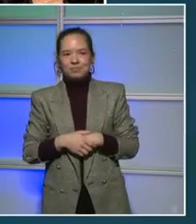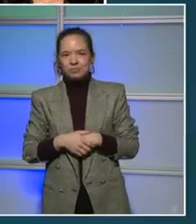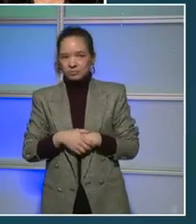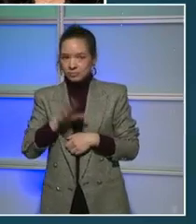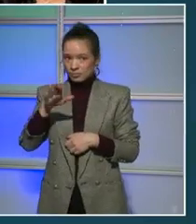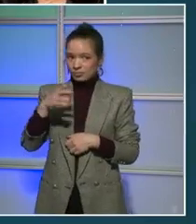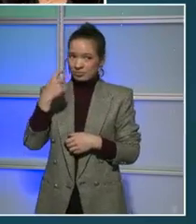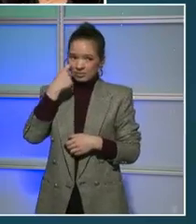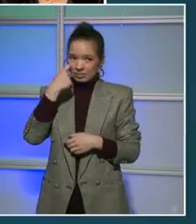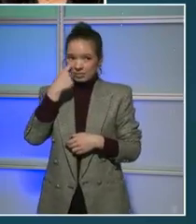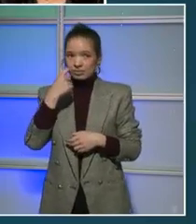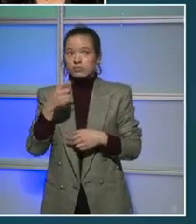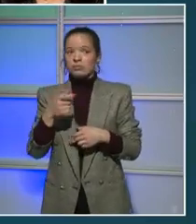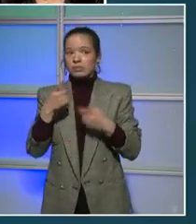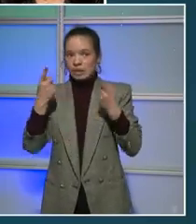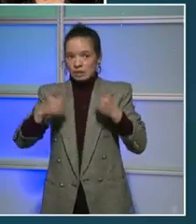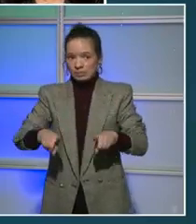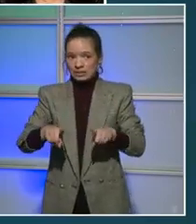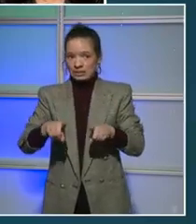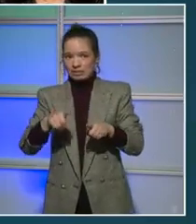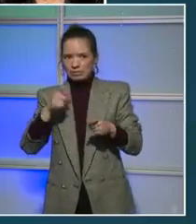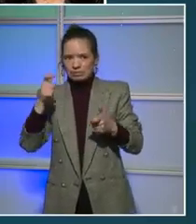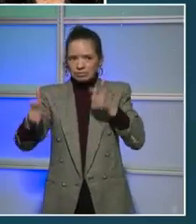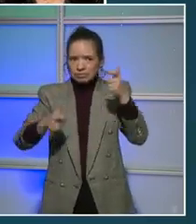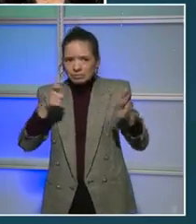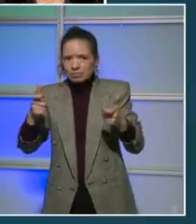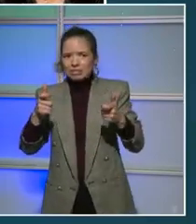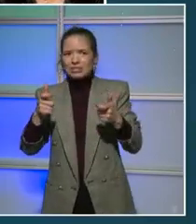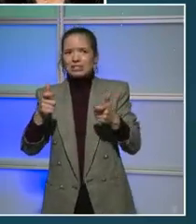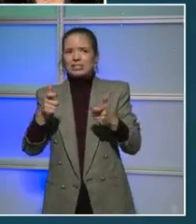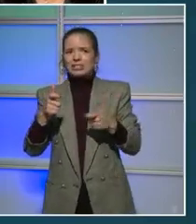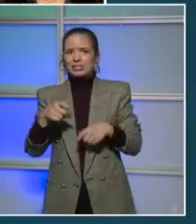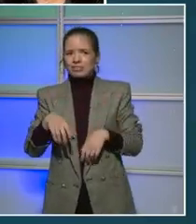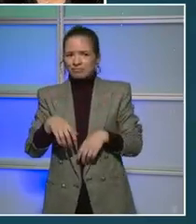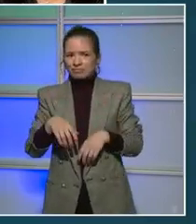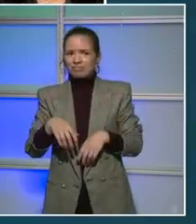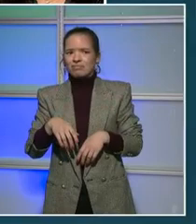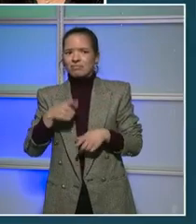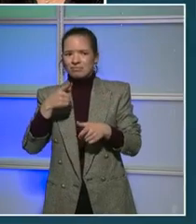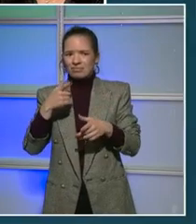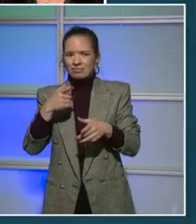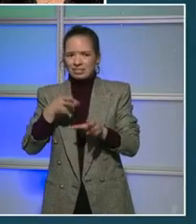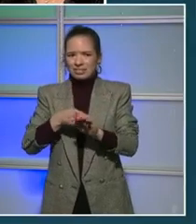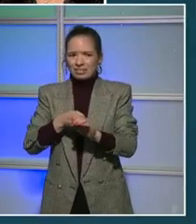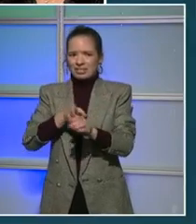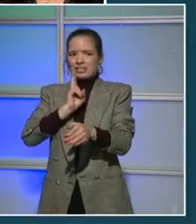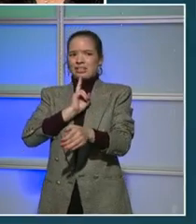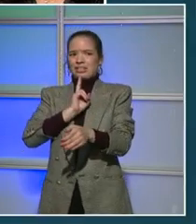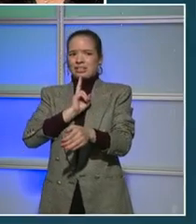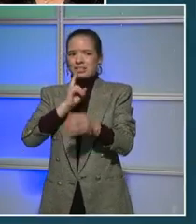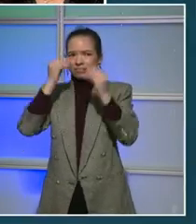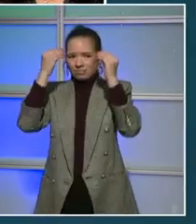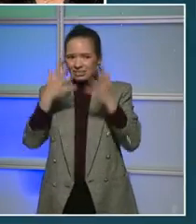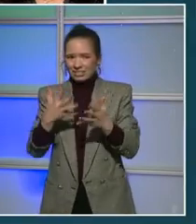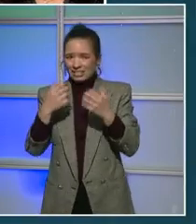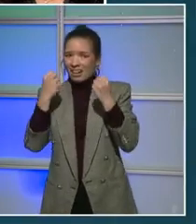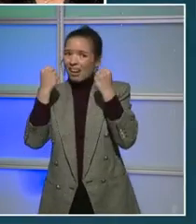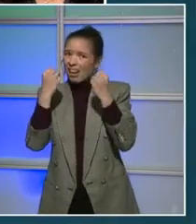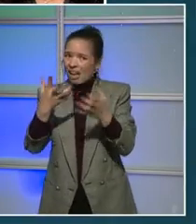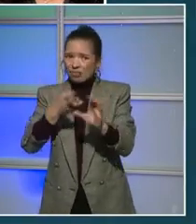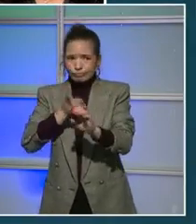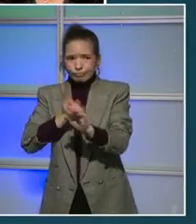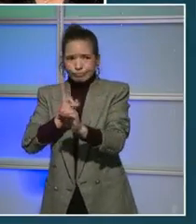exodus of educators from our classrooms. Many have resigned, changed